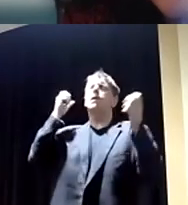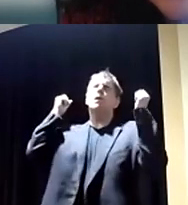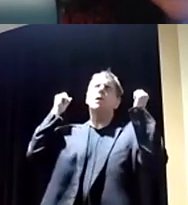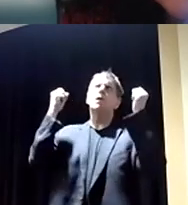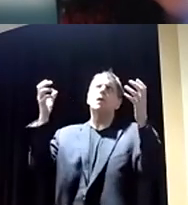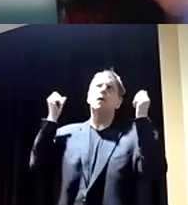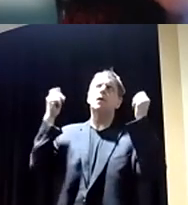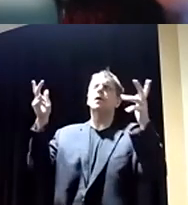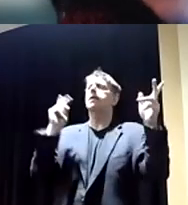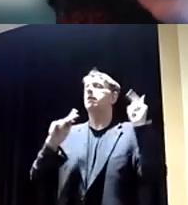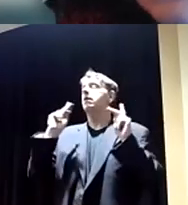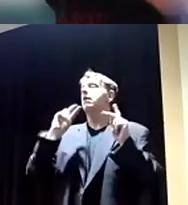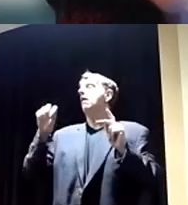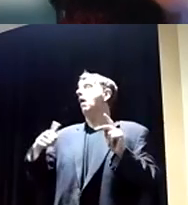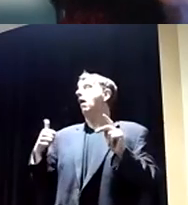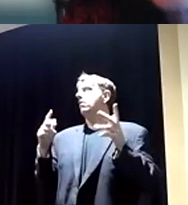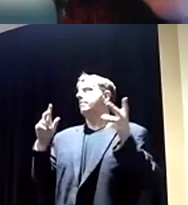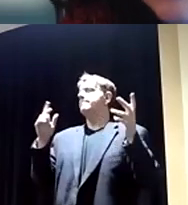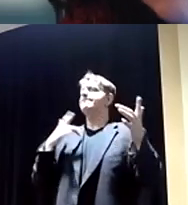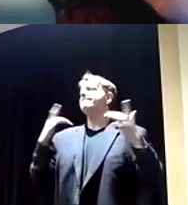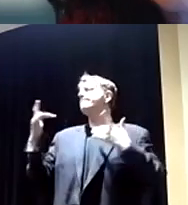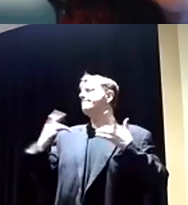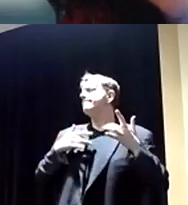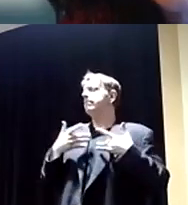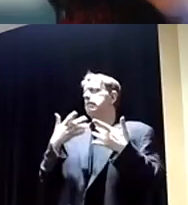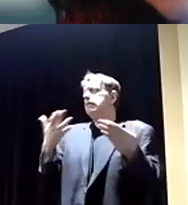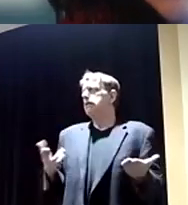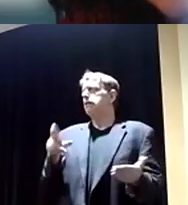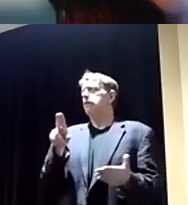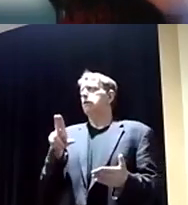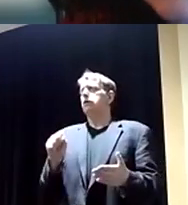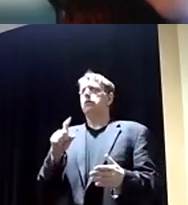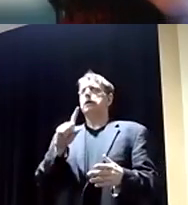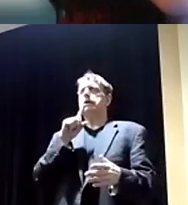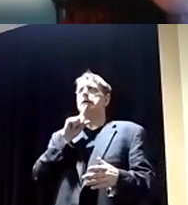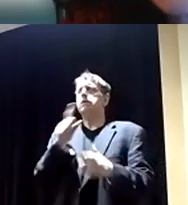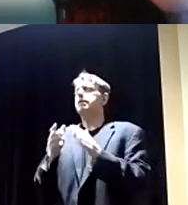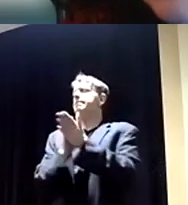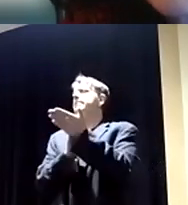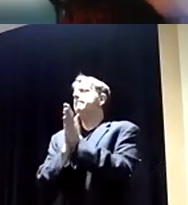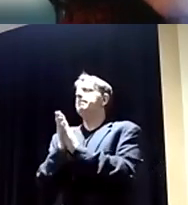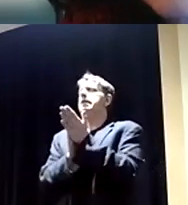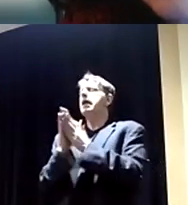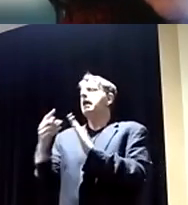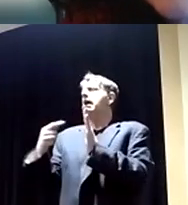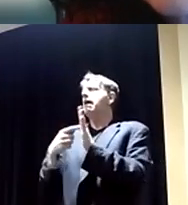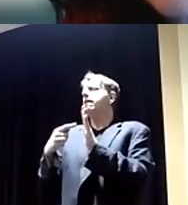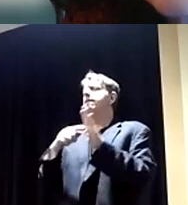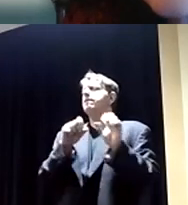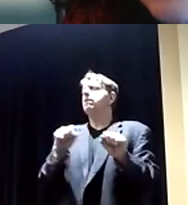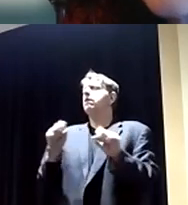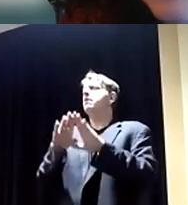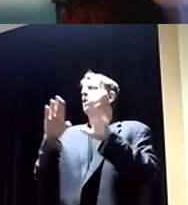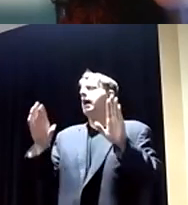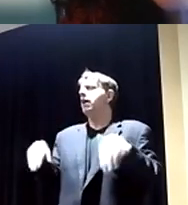And another thing I think we really need to do, at least in the United States, is really to be, again, expanding affordable housing and